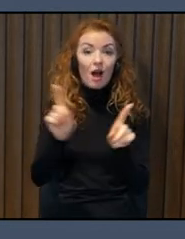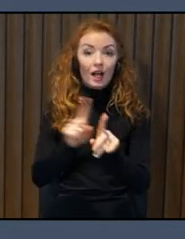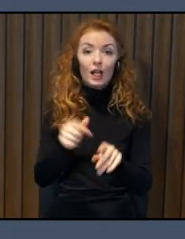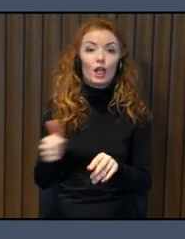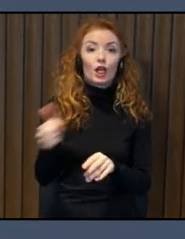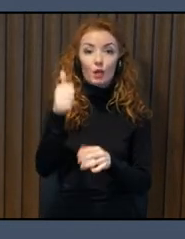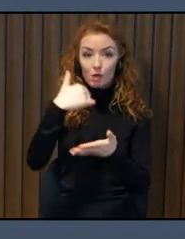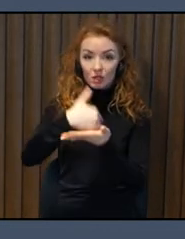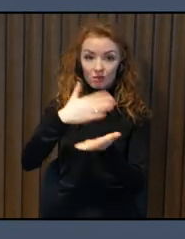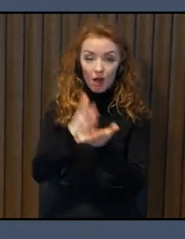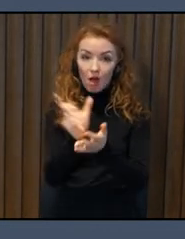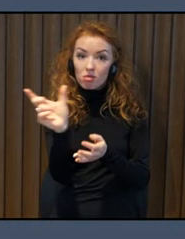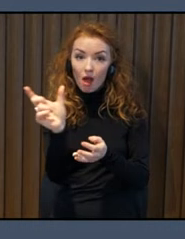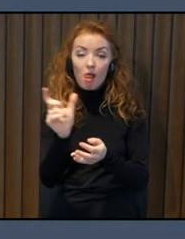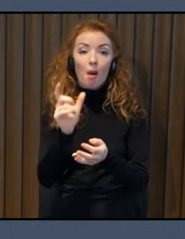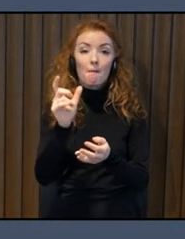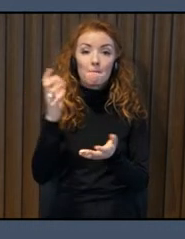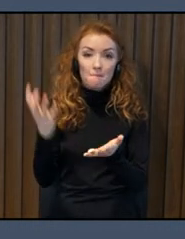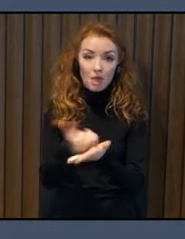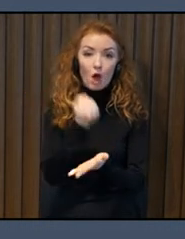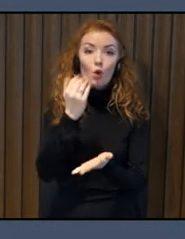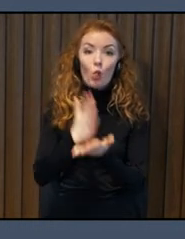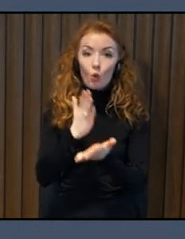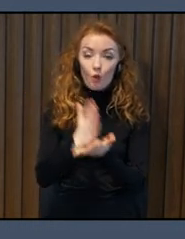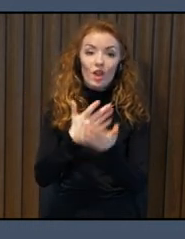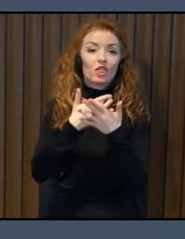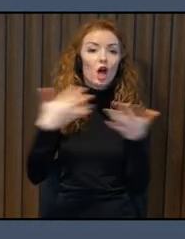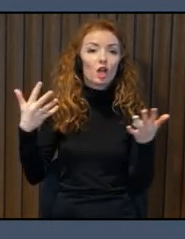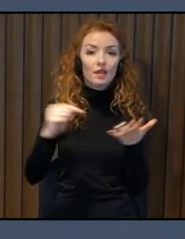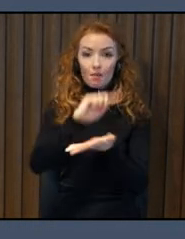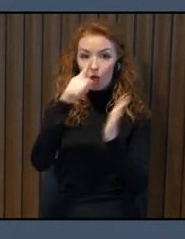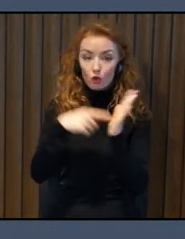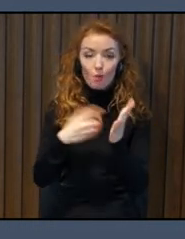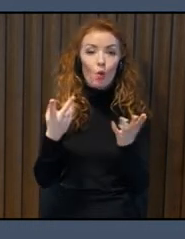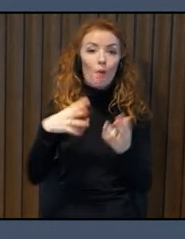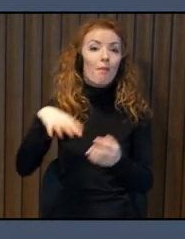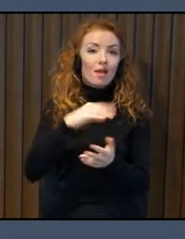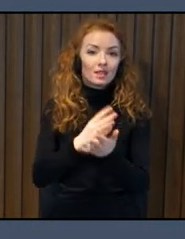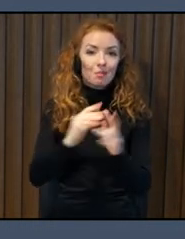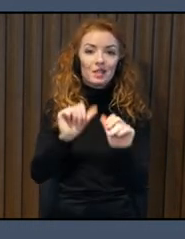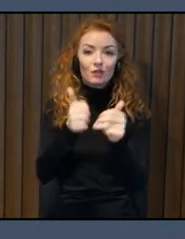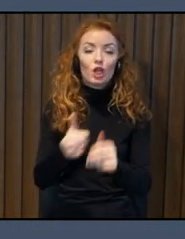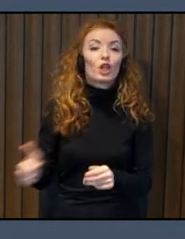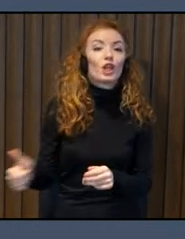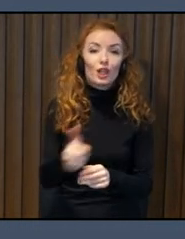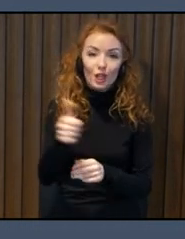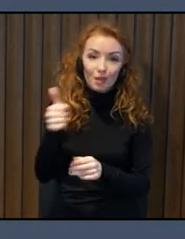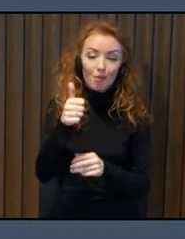have put up a map made in collaboration with Young Shopping Disability Rights Federation on accessible businesses.